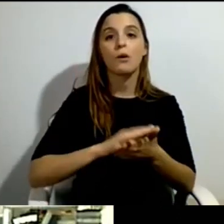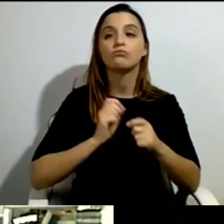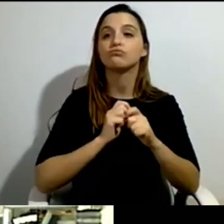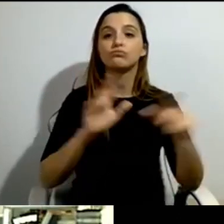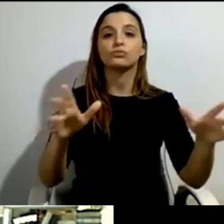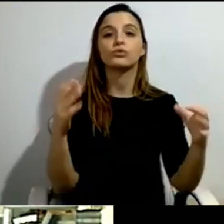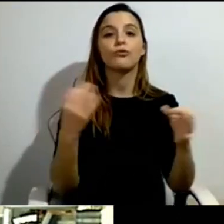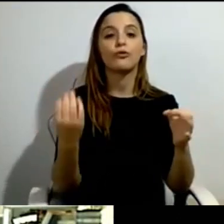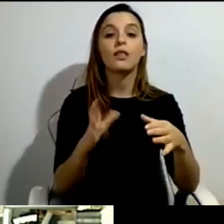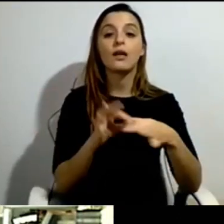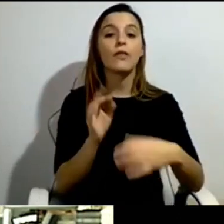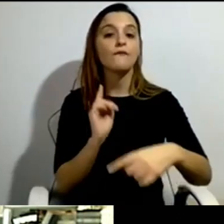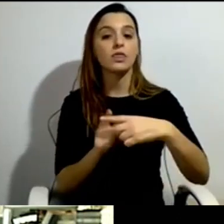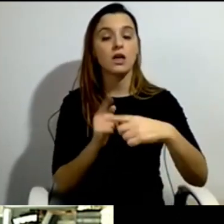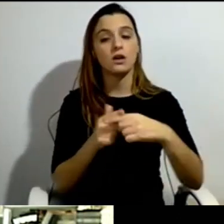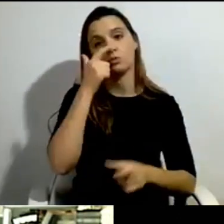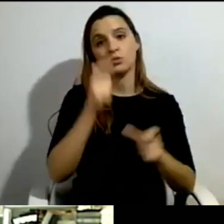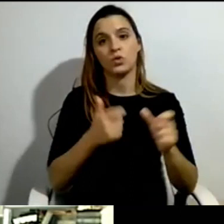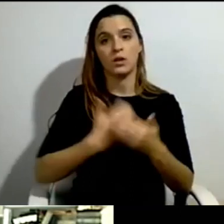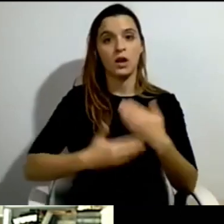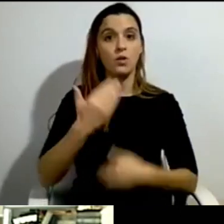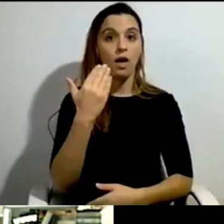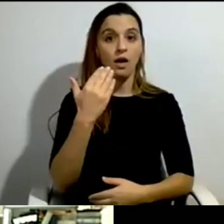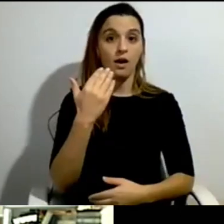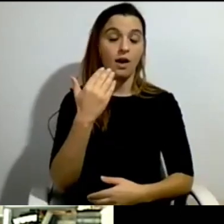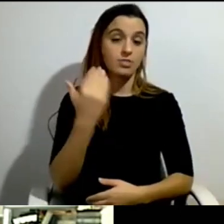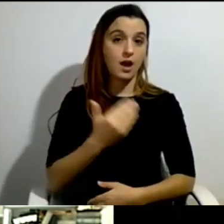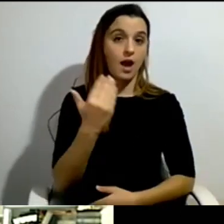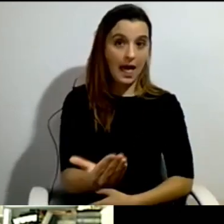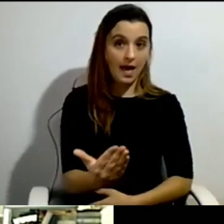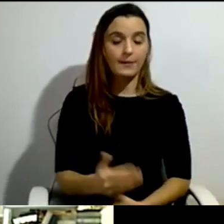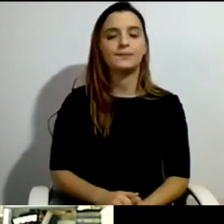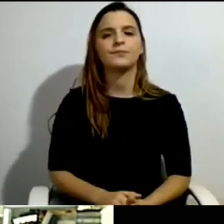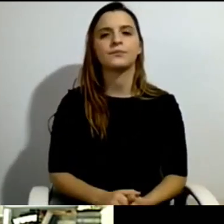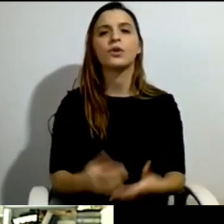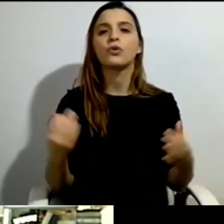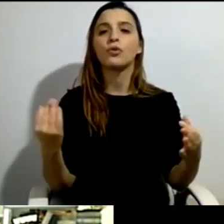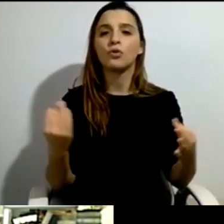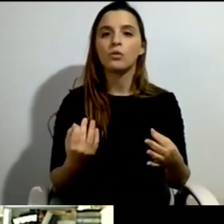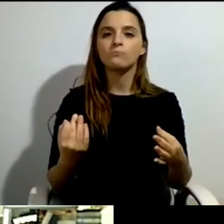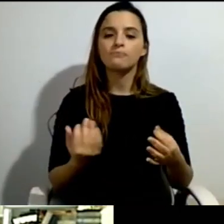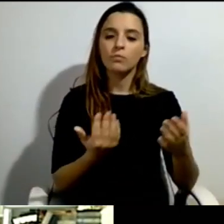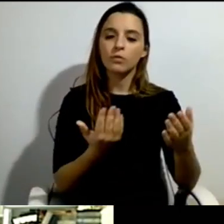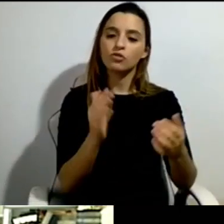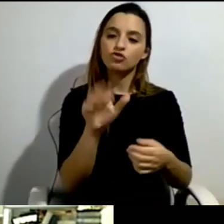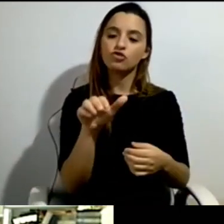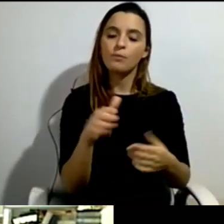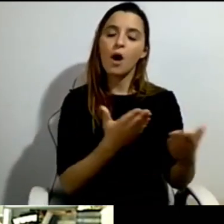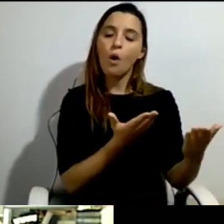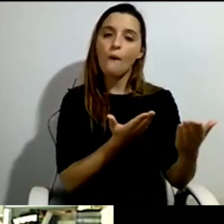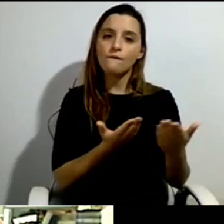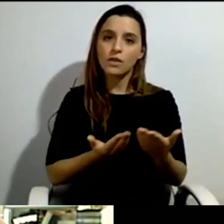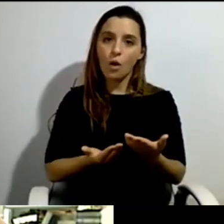national, a group of, a working group of the national policy insurance, invalidity insurance,